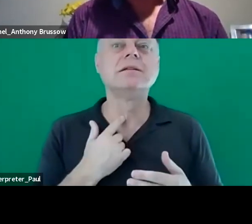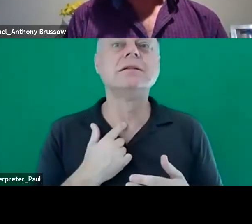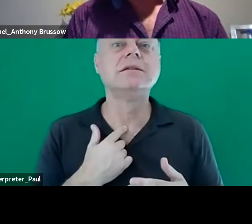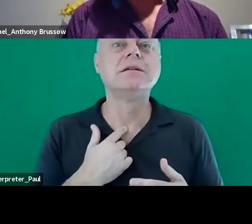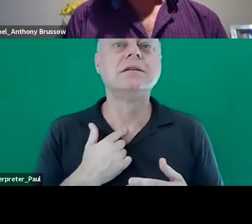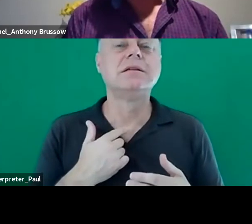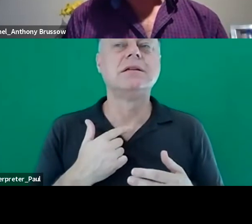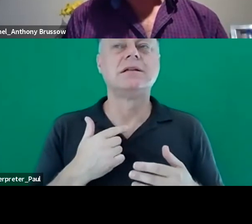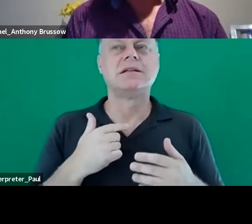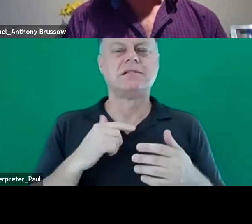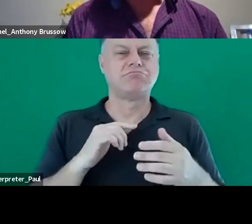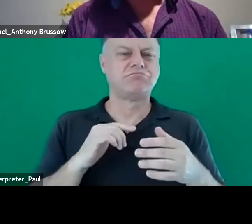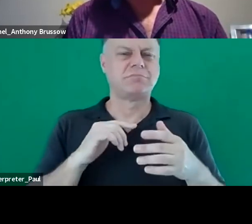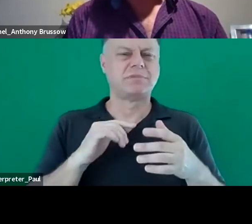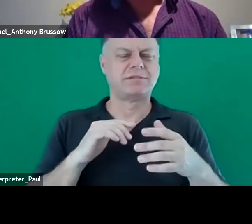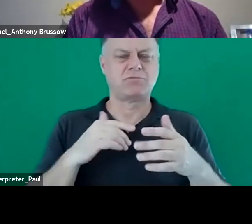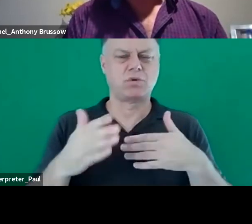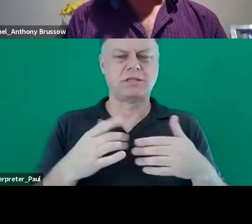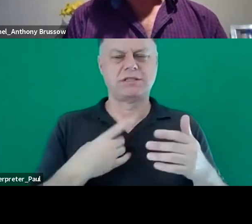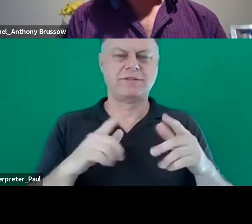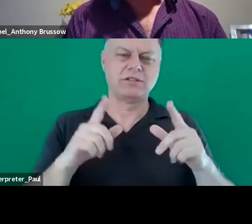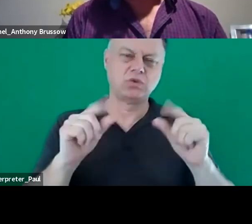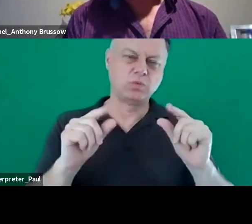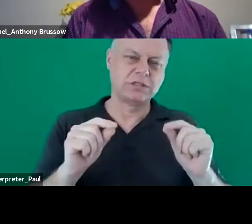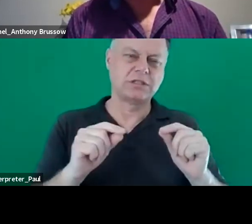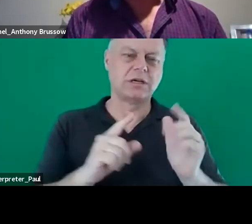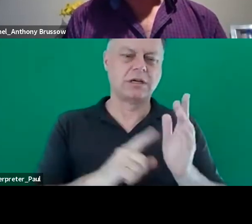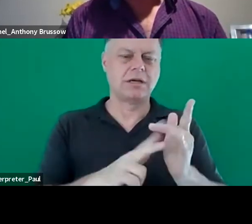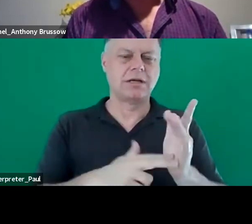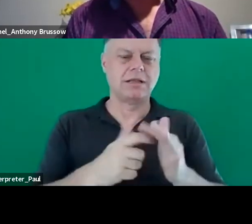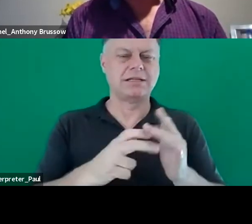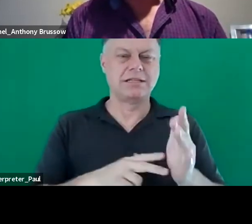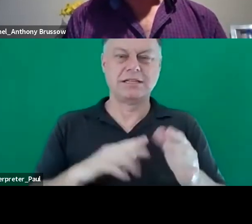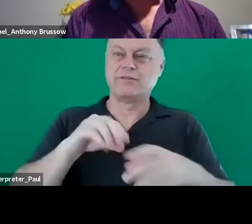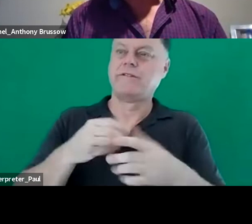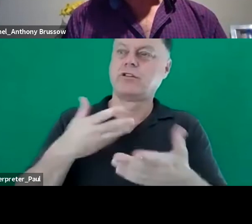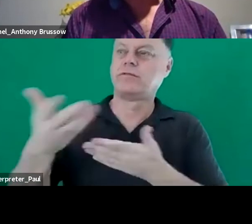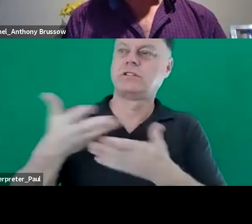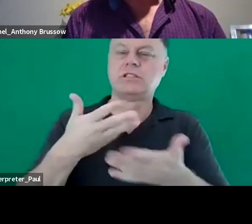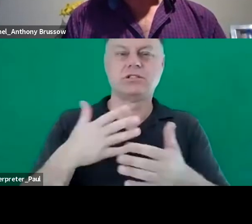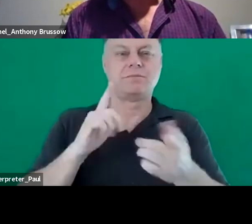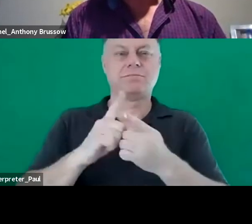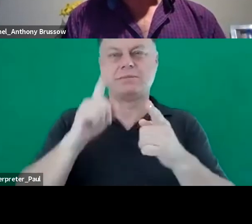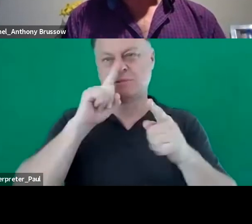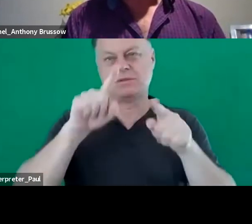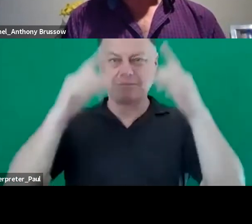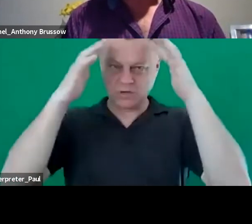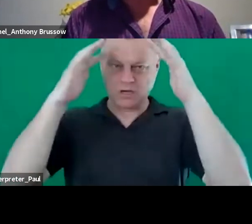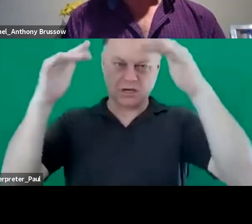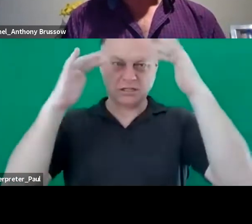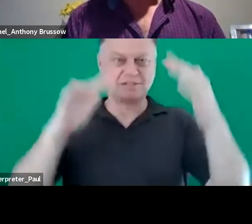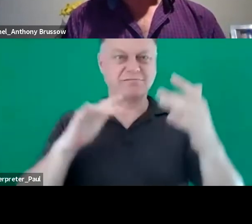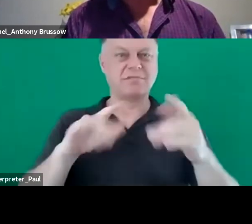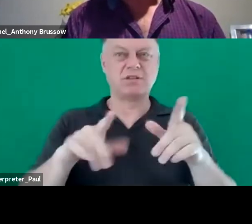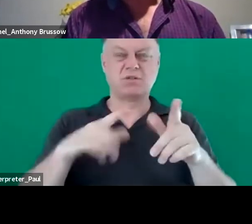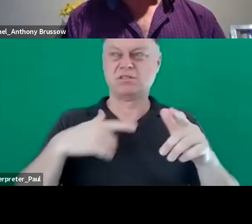digital presence get on linkedin and twitter and just engage in conversations where you could meet like-minded individuals as we're in